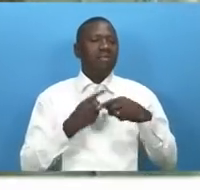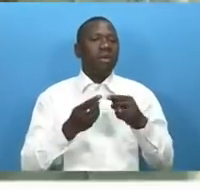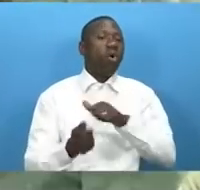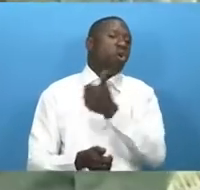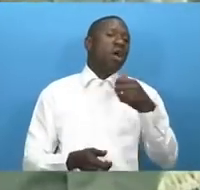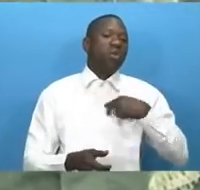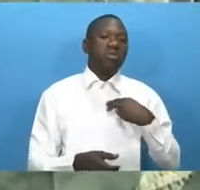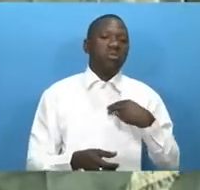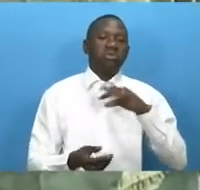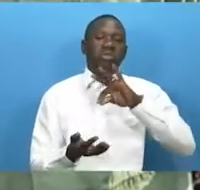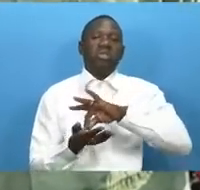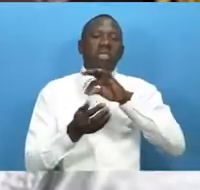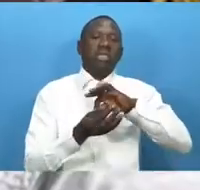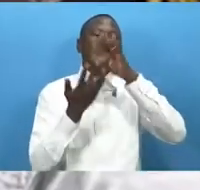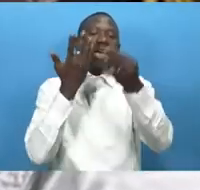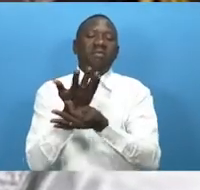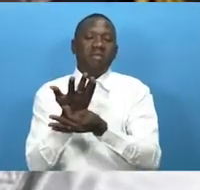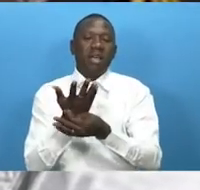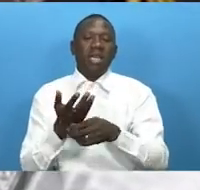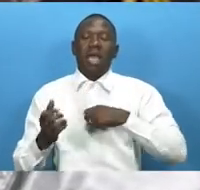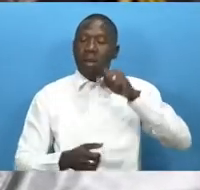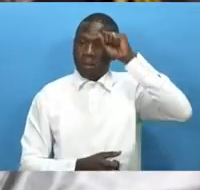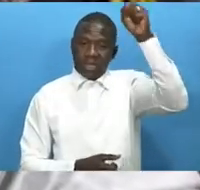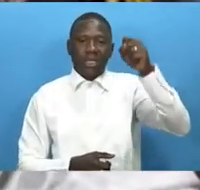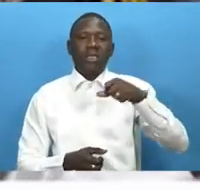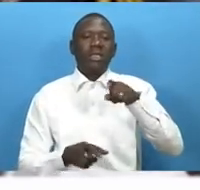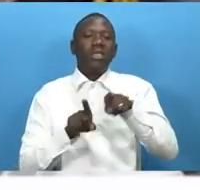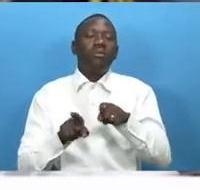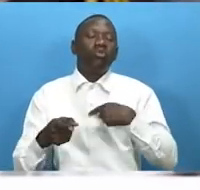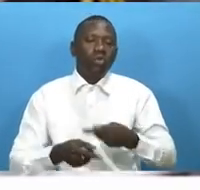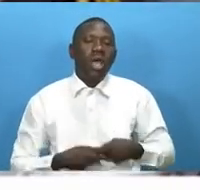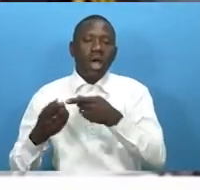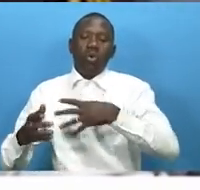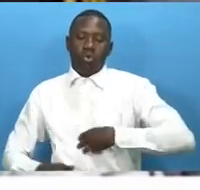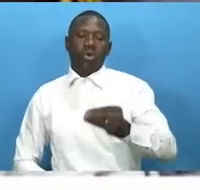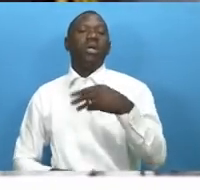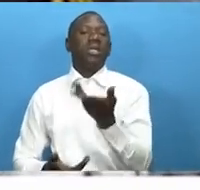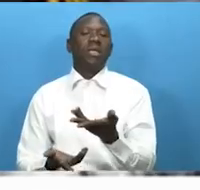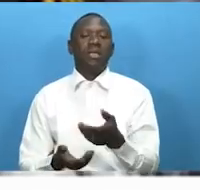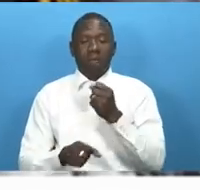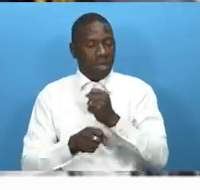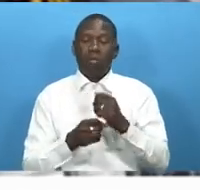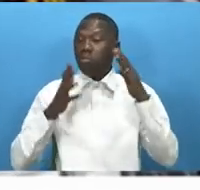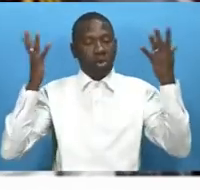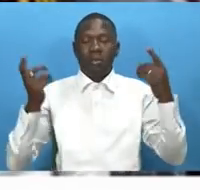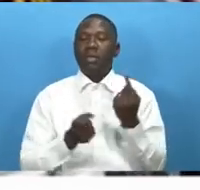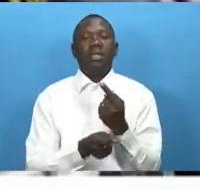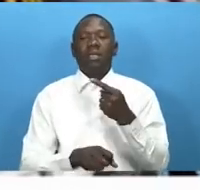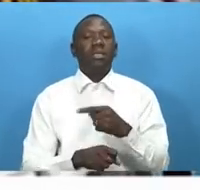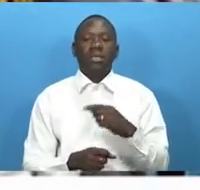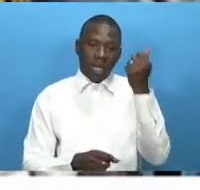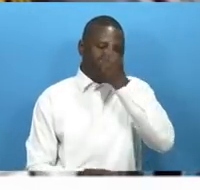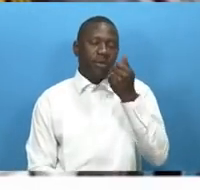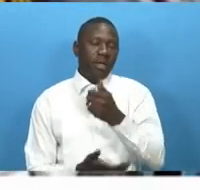either directly or indirectly. It is easy to find African leaders who currently benefit from what analysts describe as a